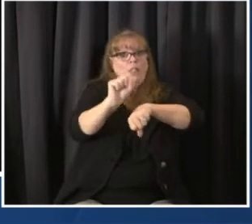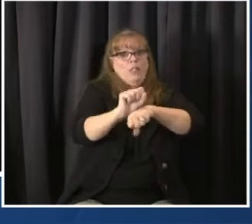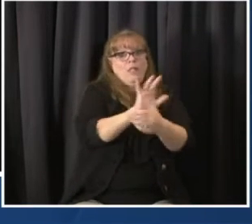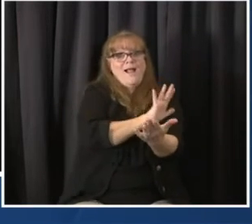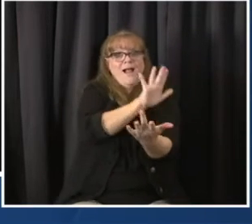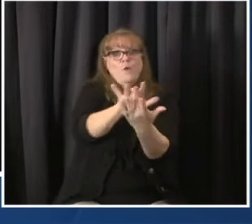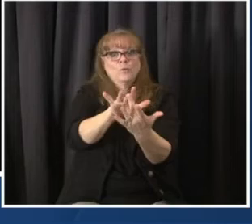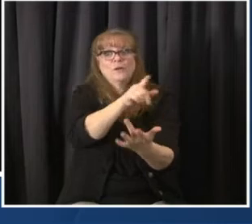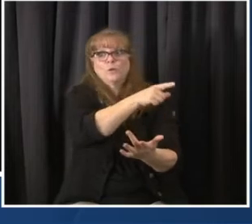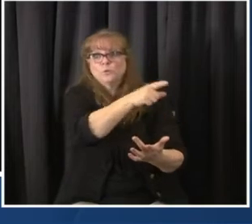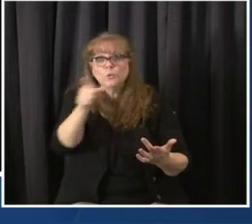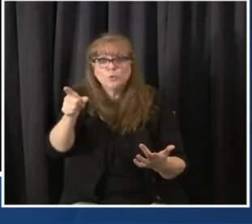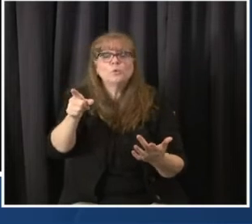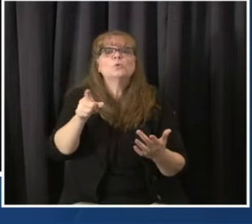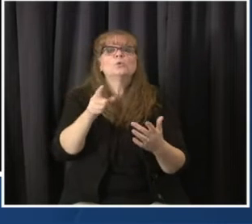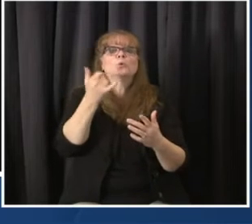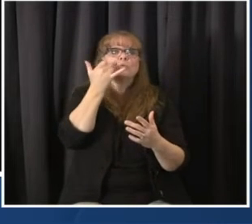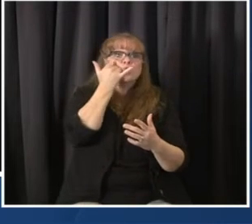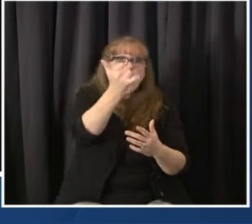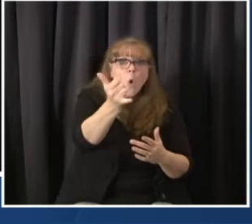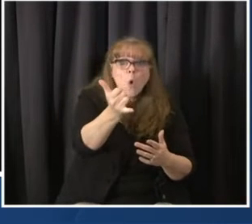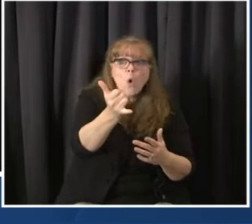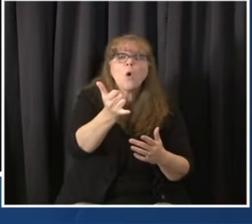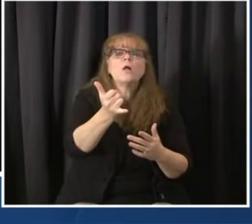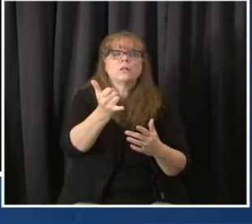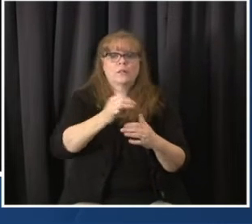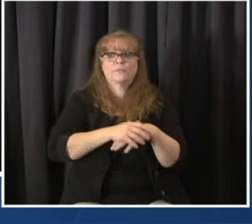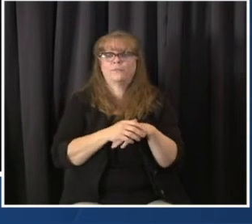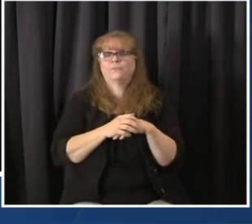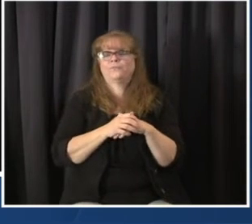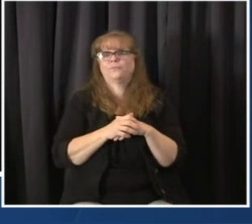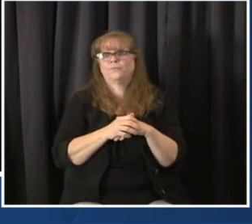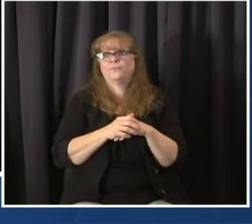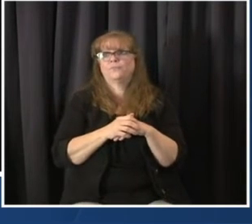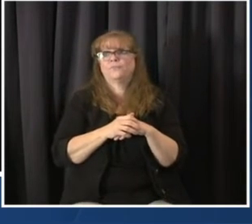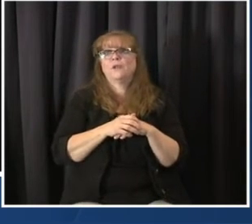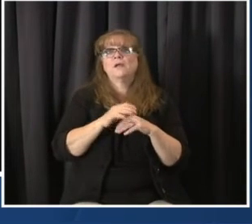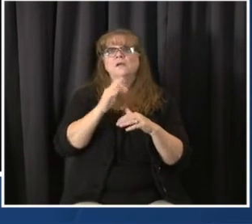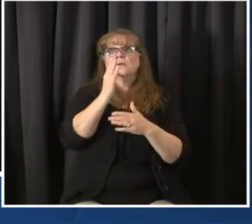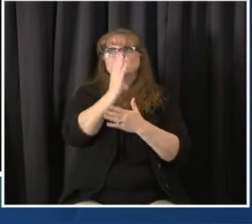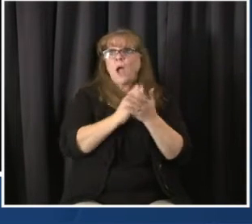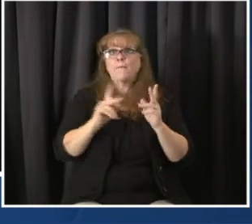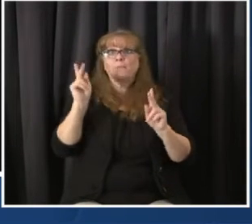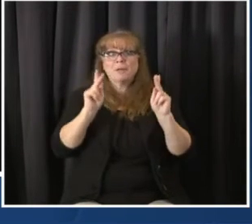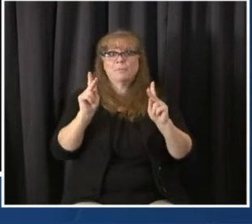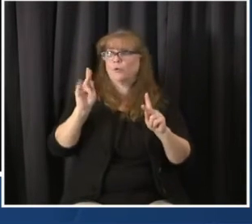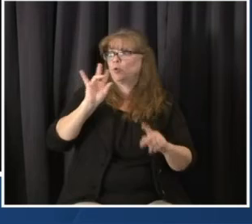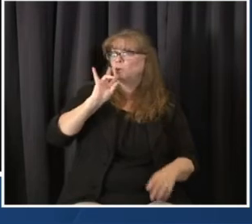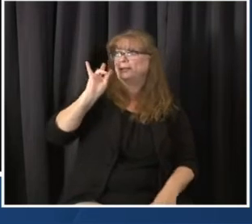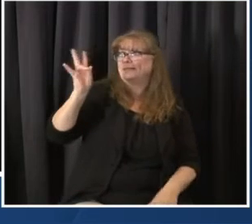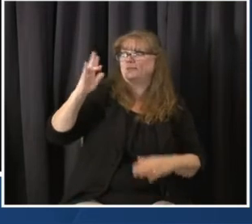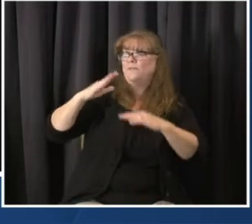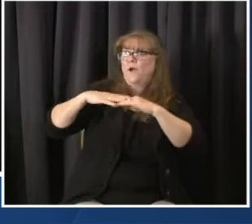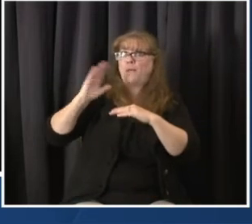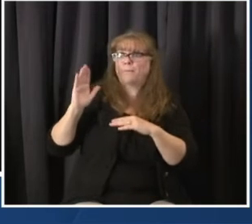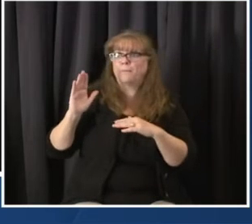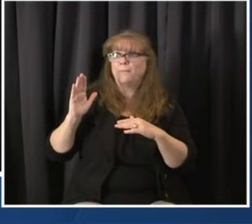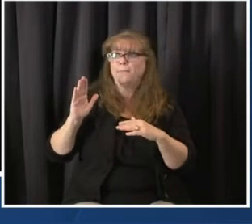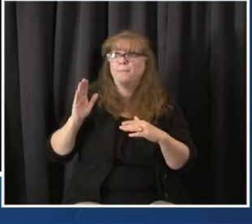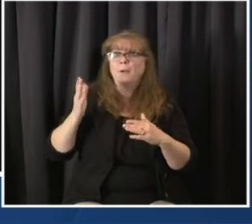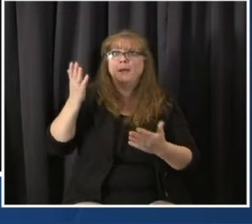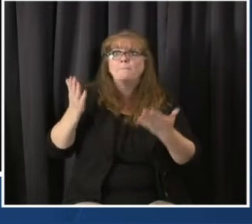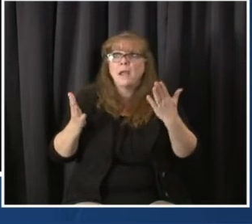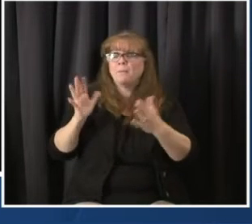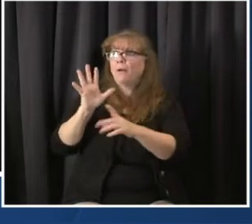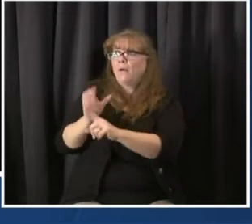Now, there are some people 70 up who have been lucky with our health. They haven't been to a hospital. They might not be on one of those lists. That's good for